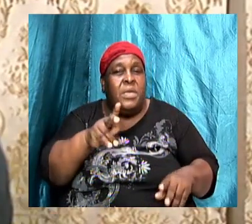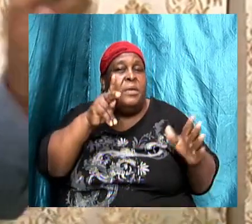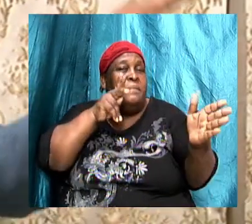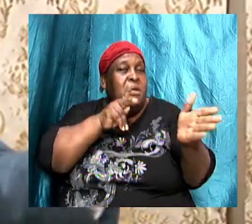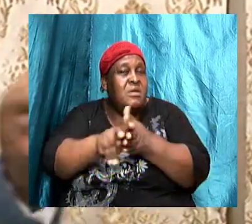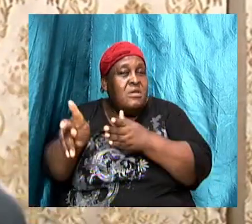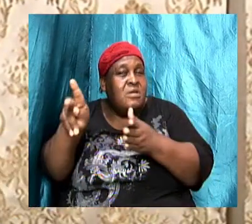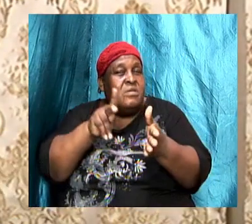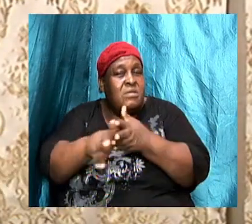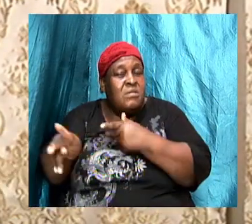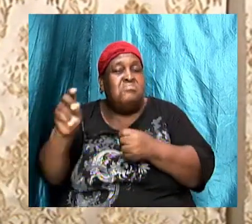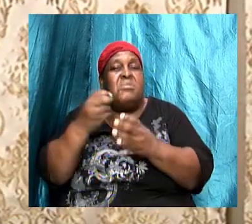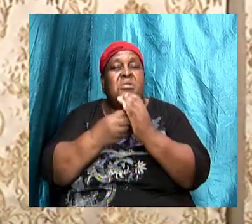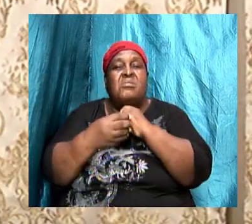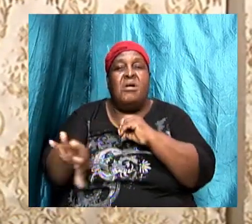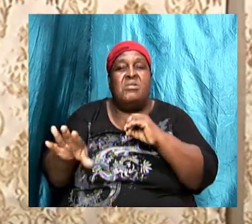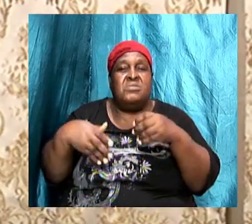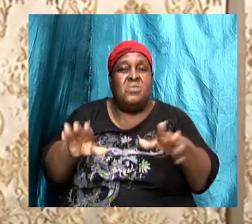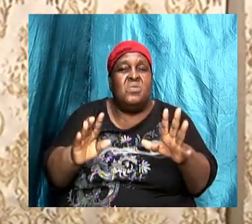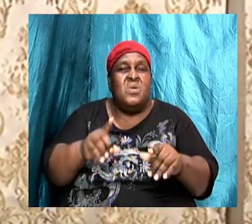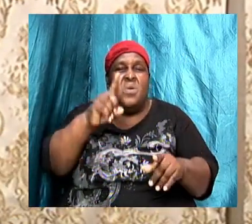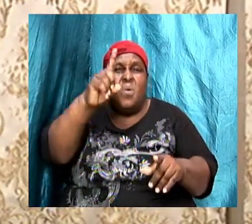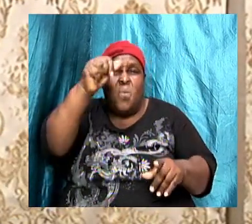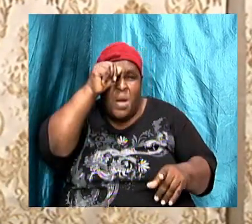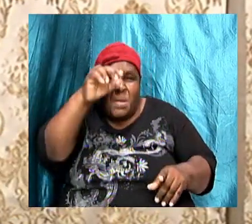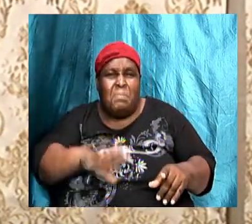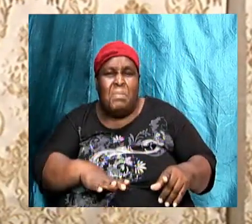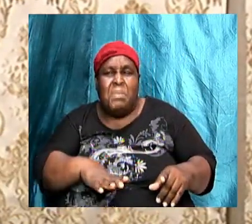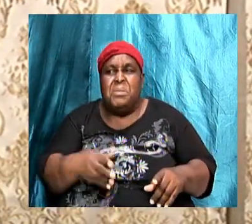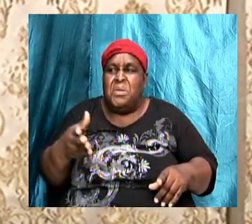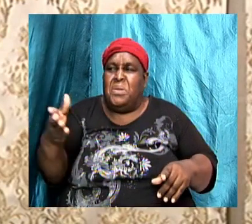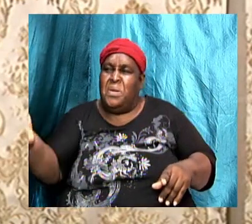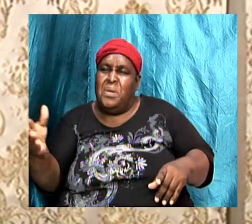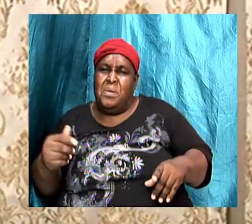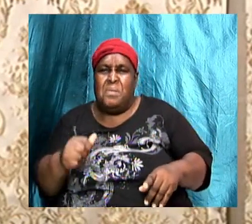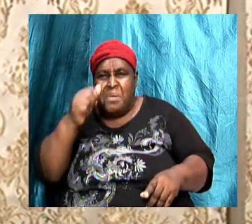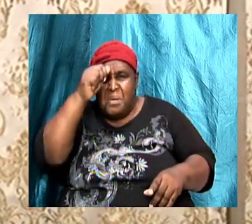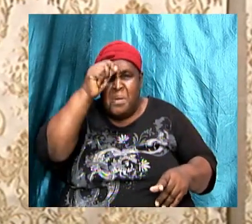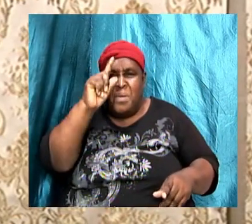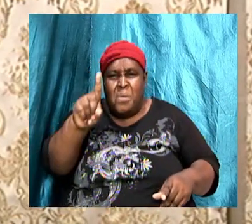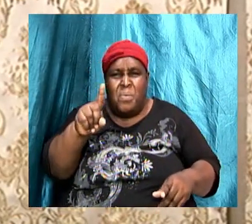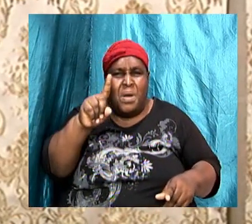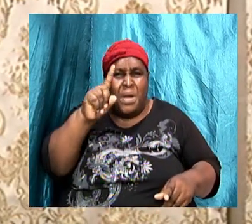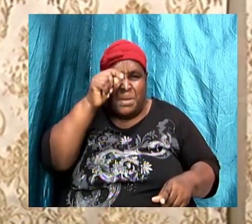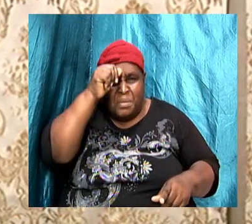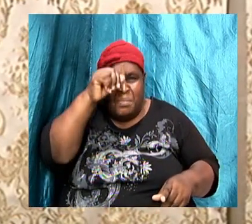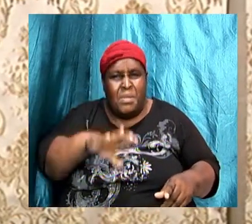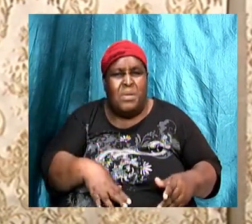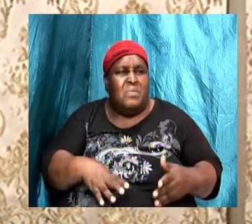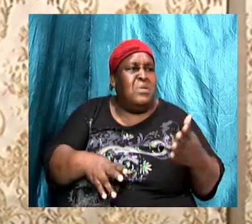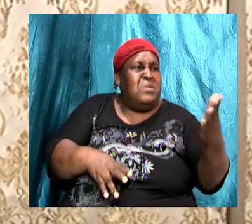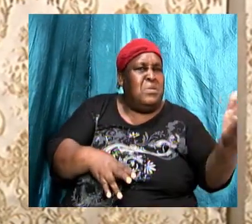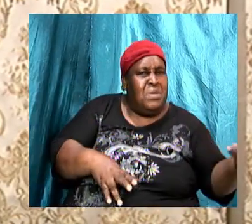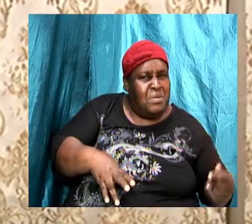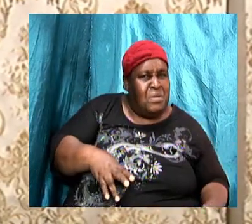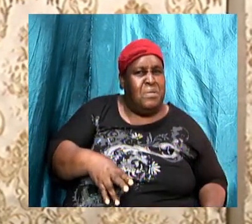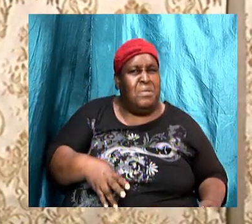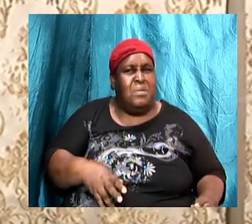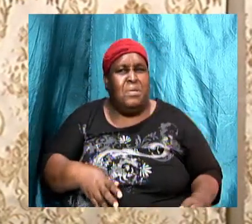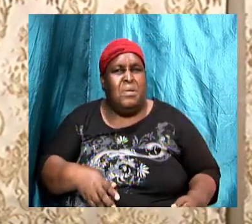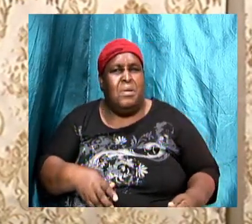of what a one man over here or a one man over there might have done. Be cheerful how we